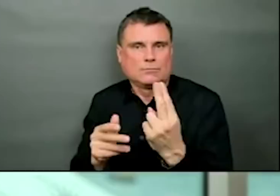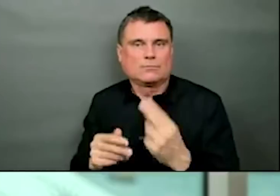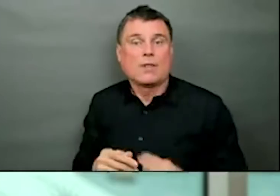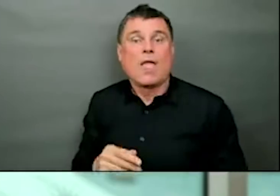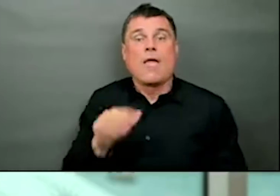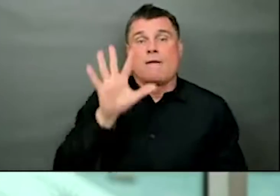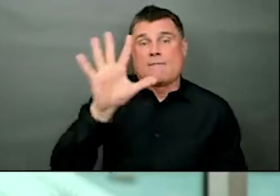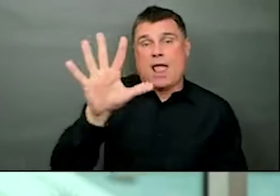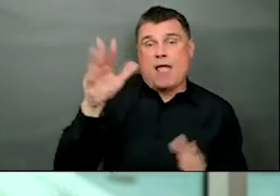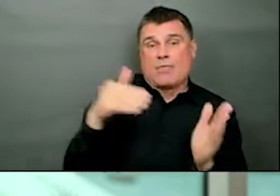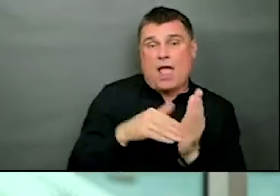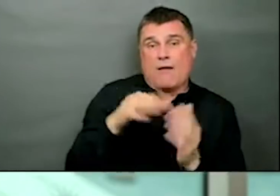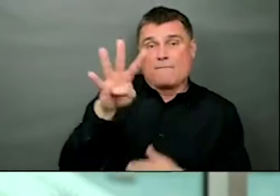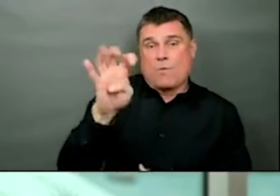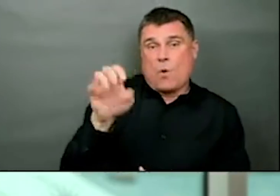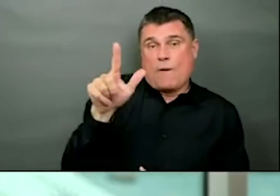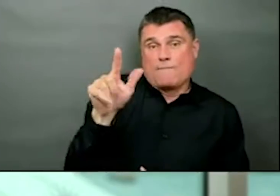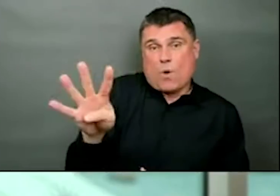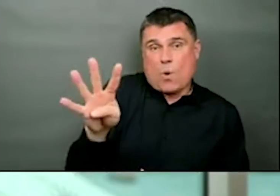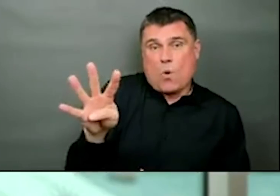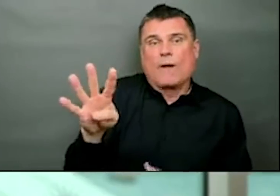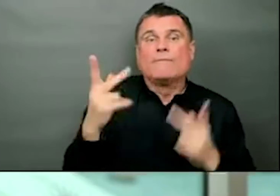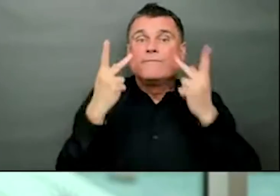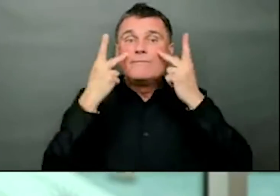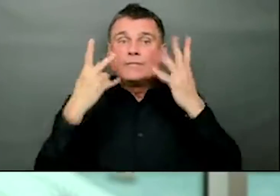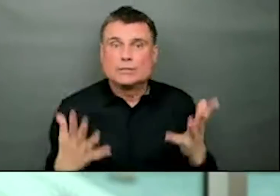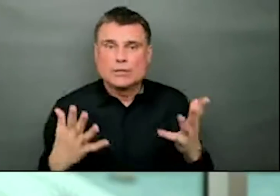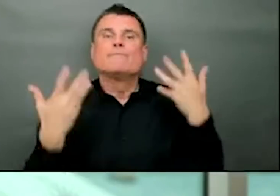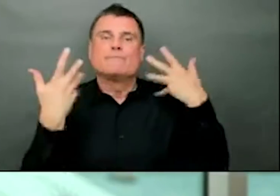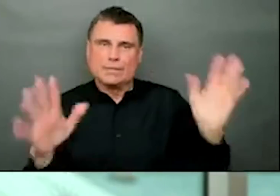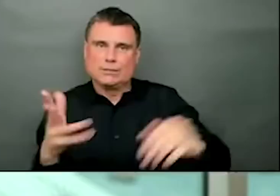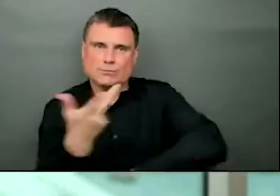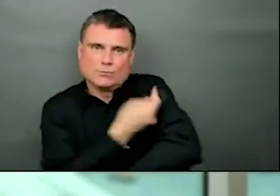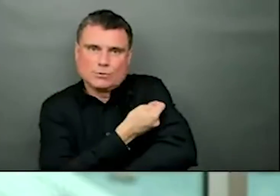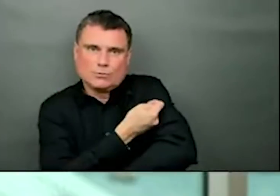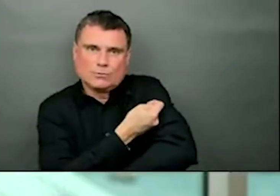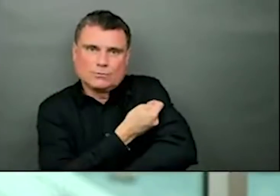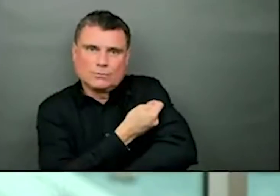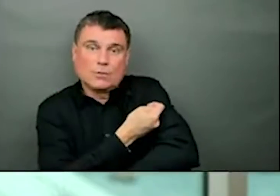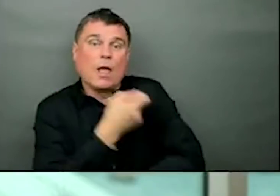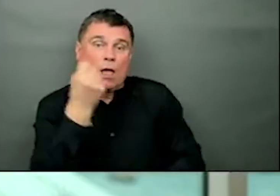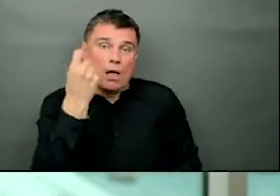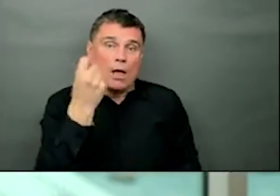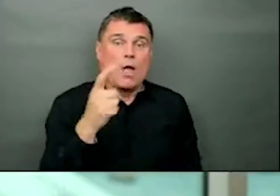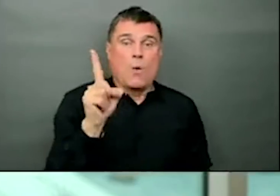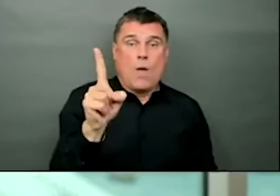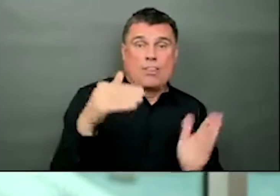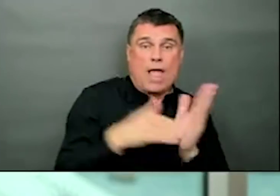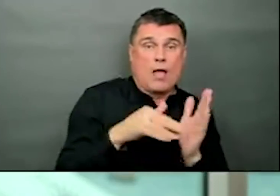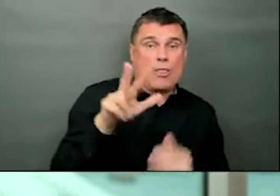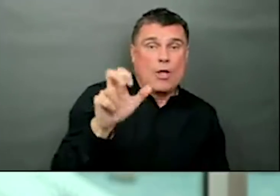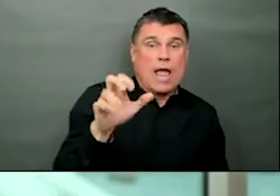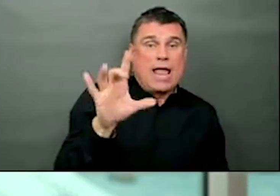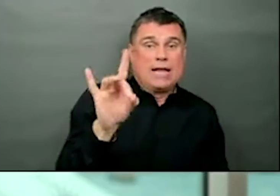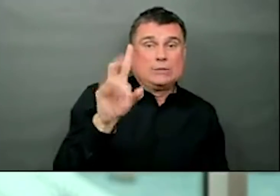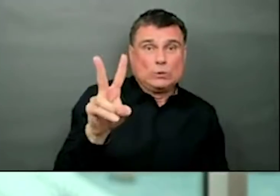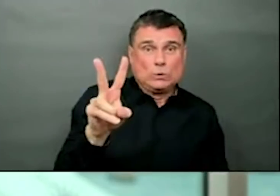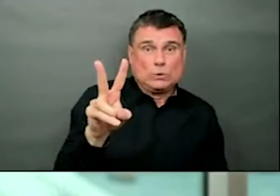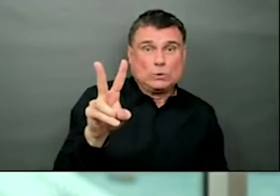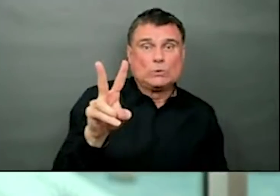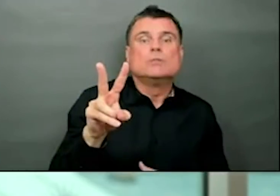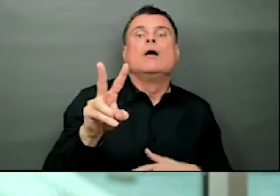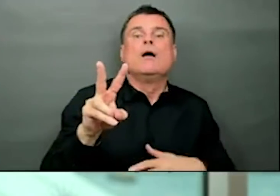,424 essential visitors have received one dose and of those, 1,382 have received both doses.